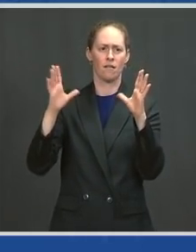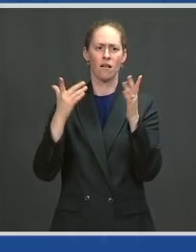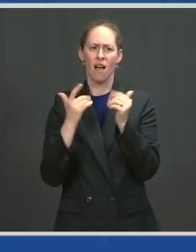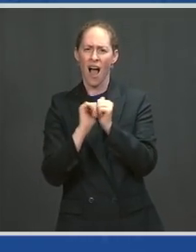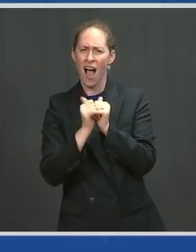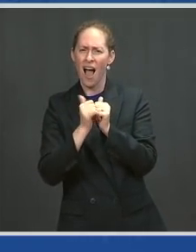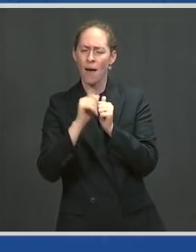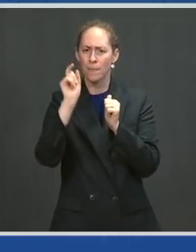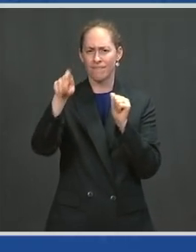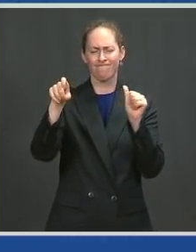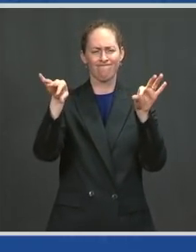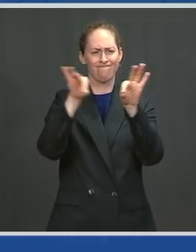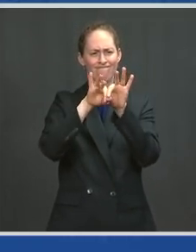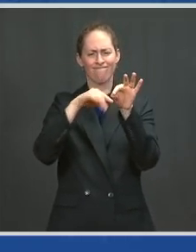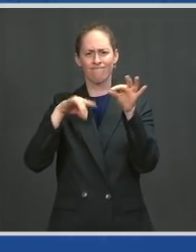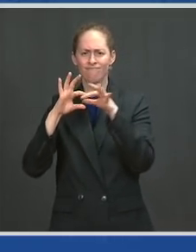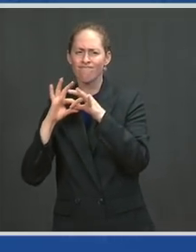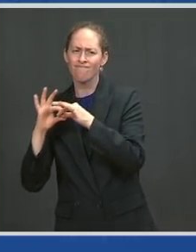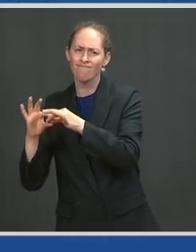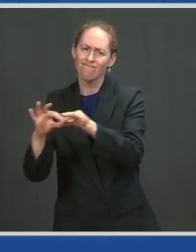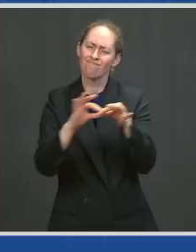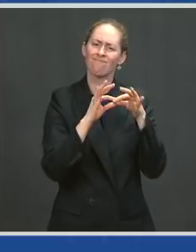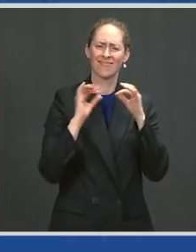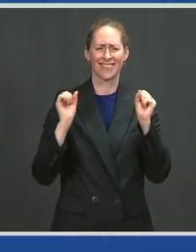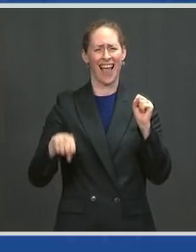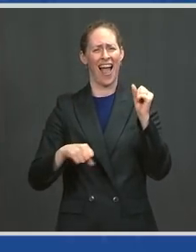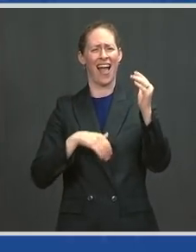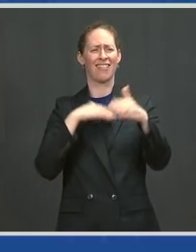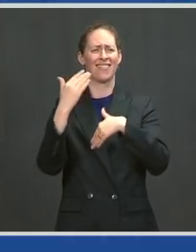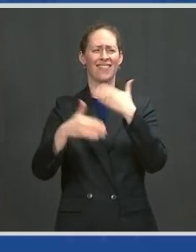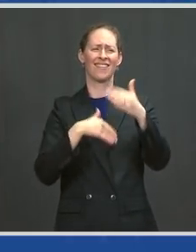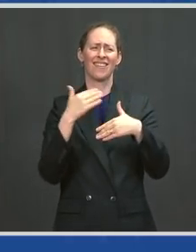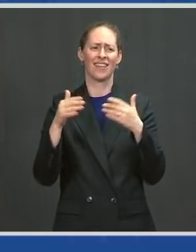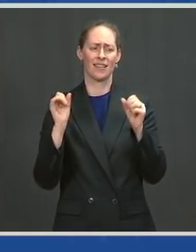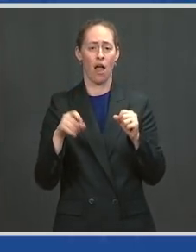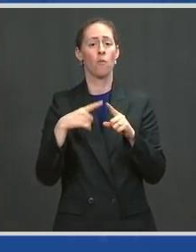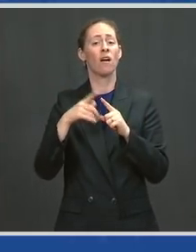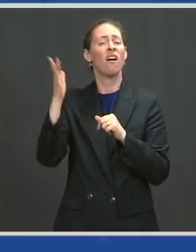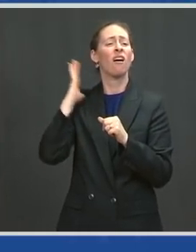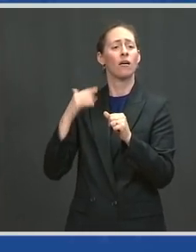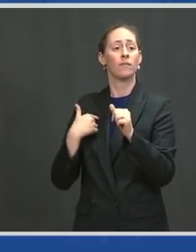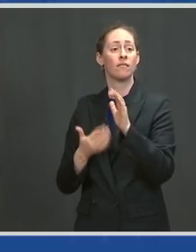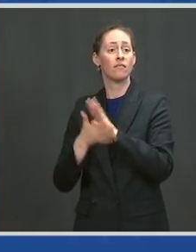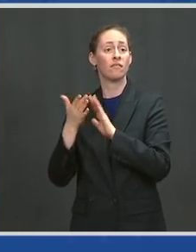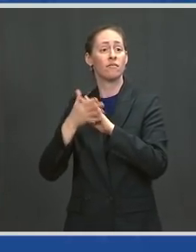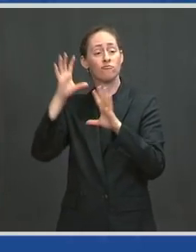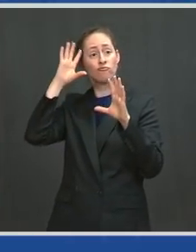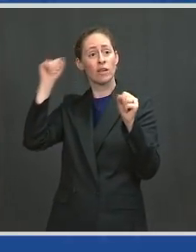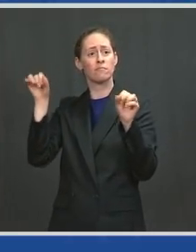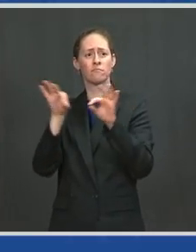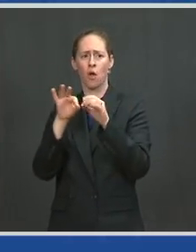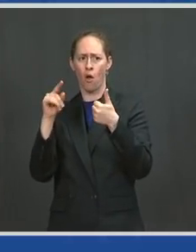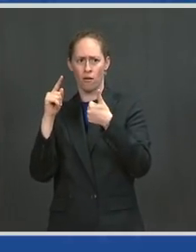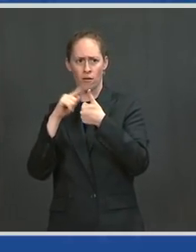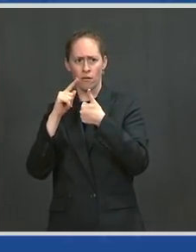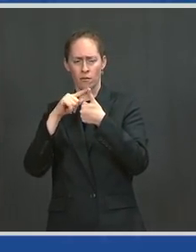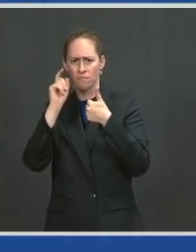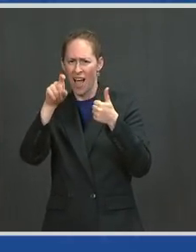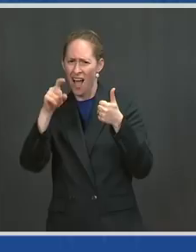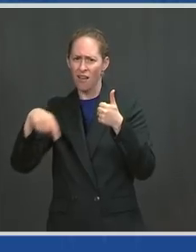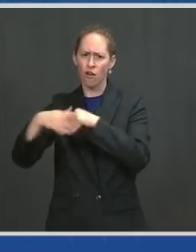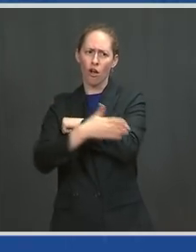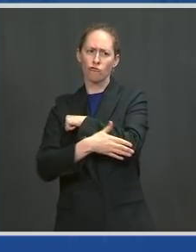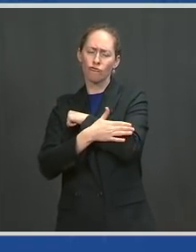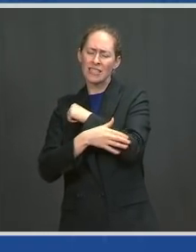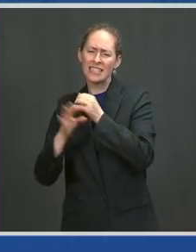ran for office, I said I wanted to do three things, one of which was to unite the country. It's difficult, but this is